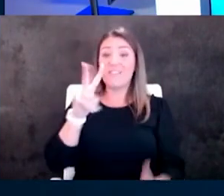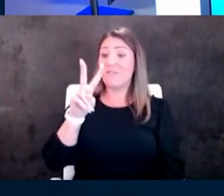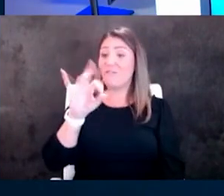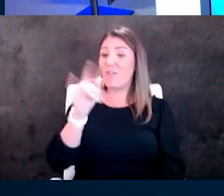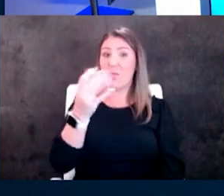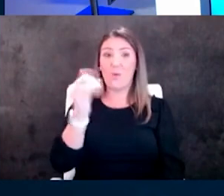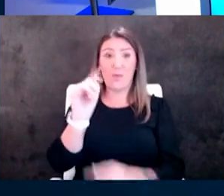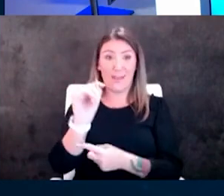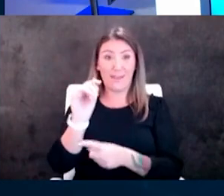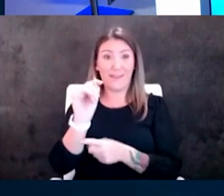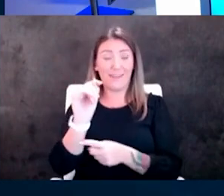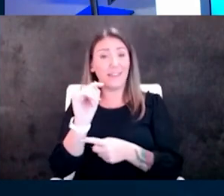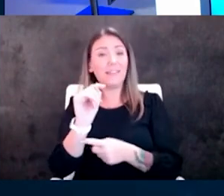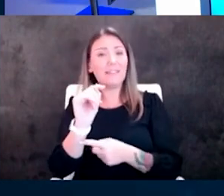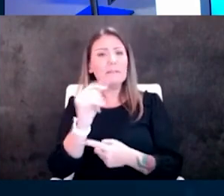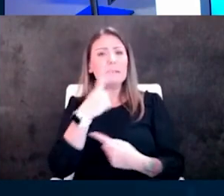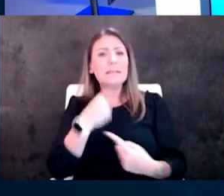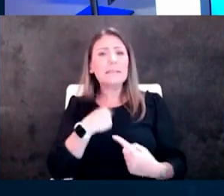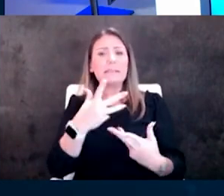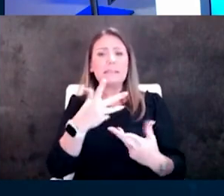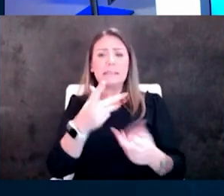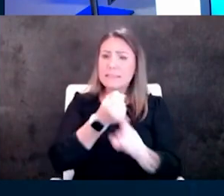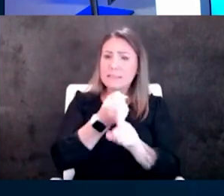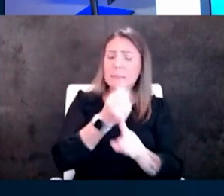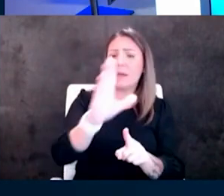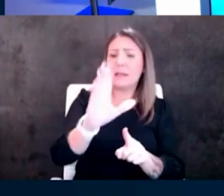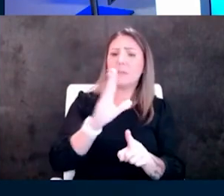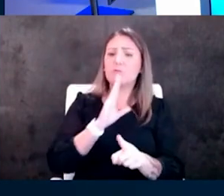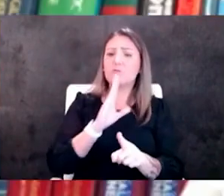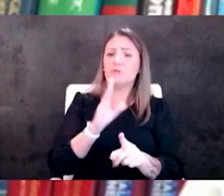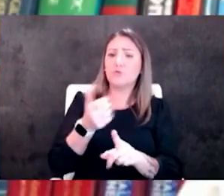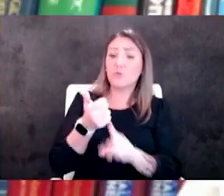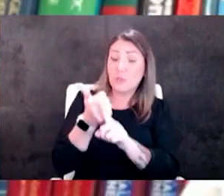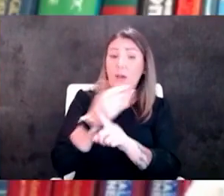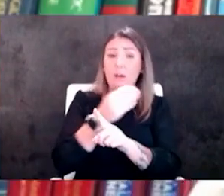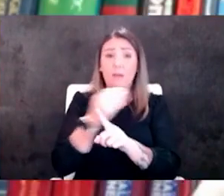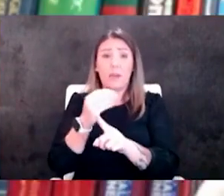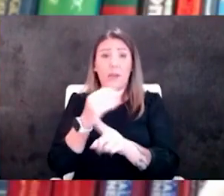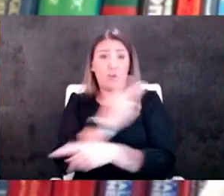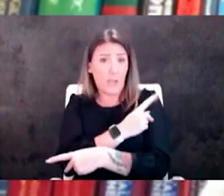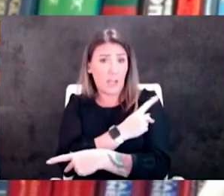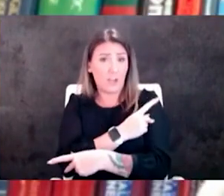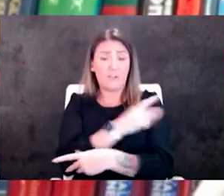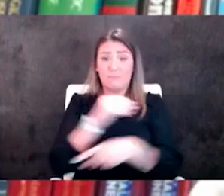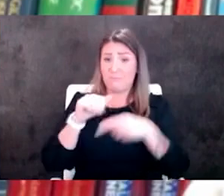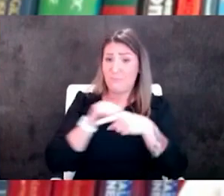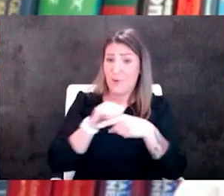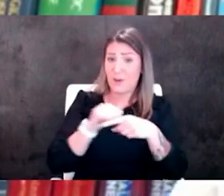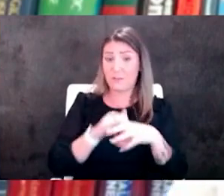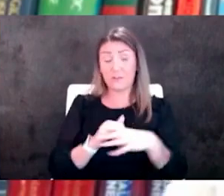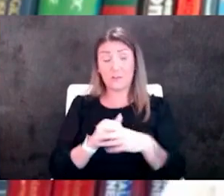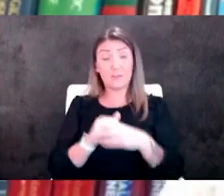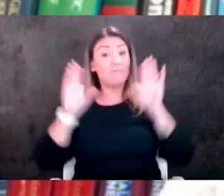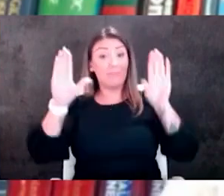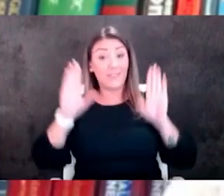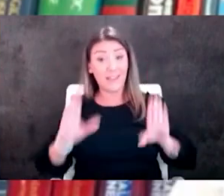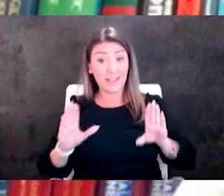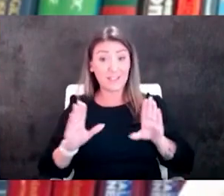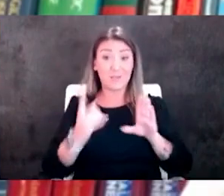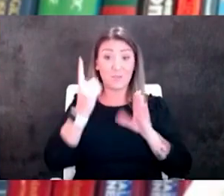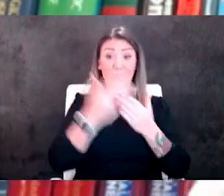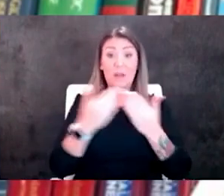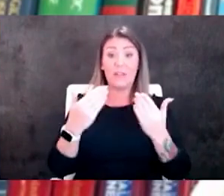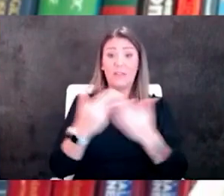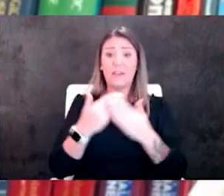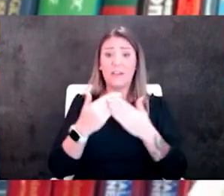impact the care collaborative's had on you your patients your practice you know I think it's been it's been excellent it's really one of the things that's kind of